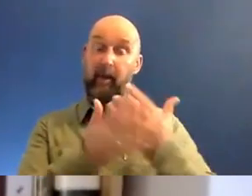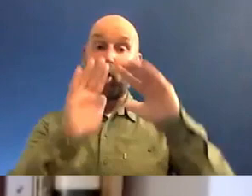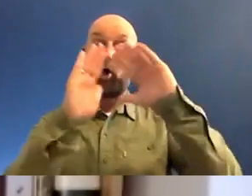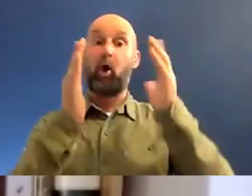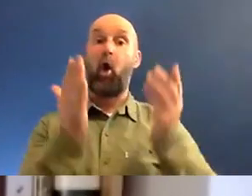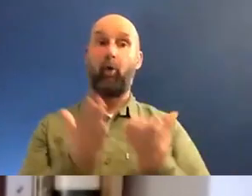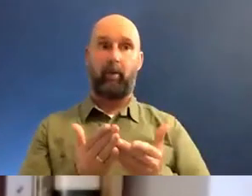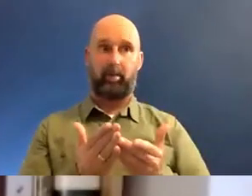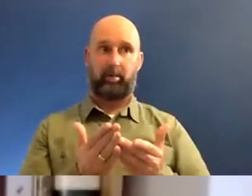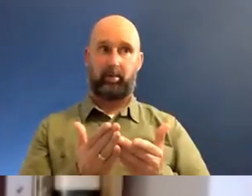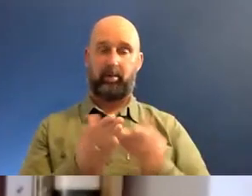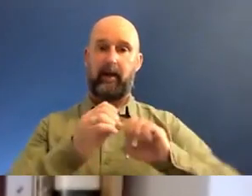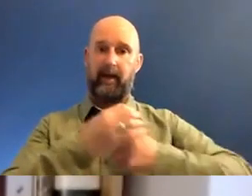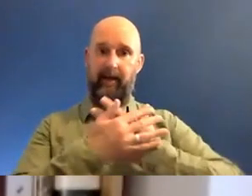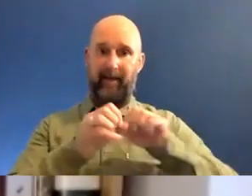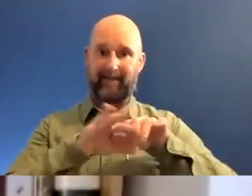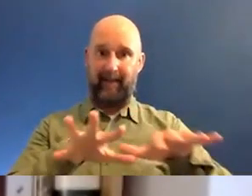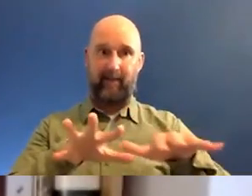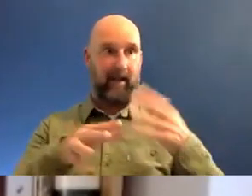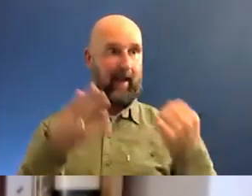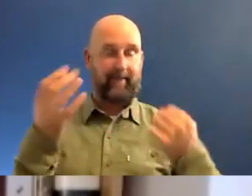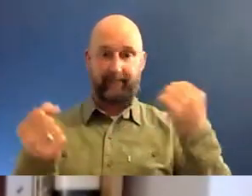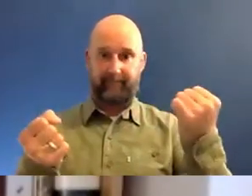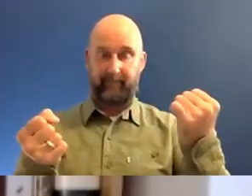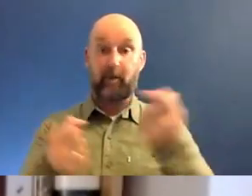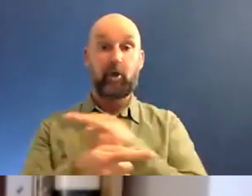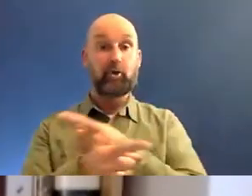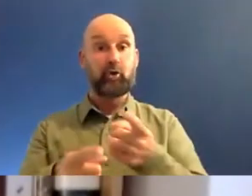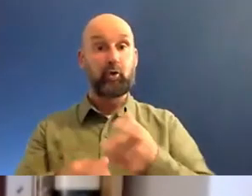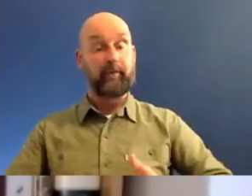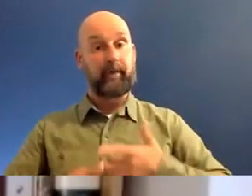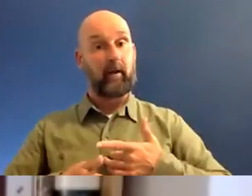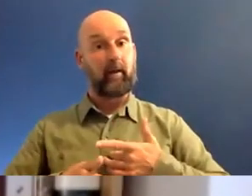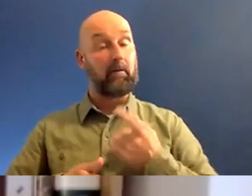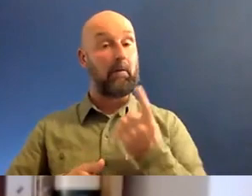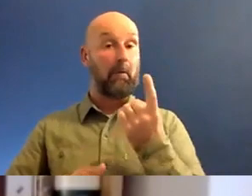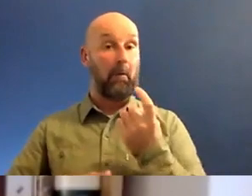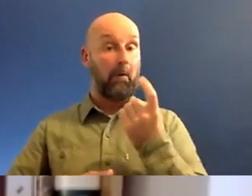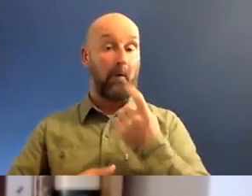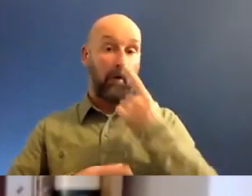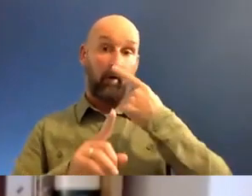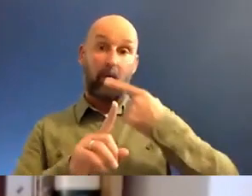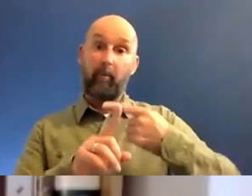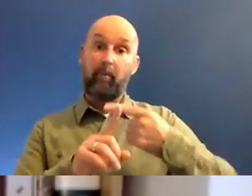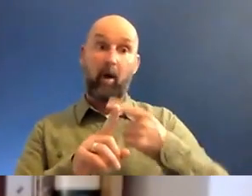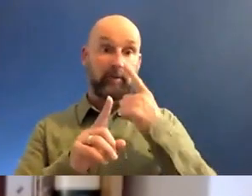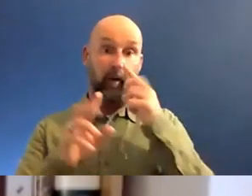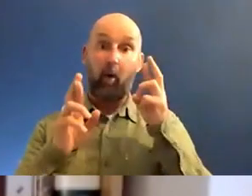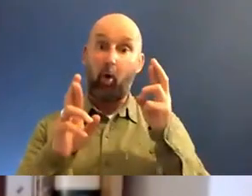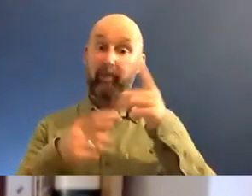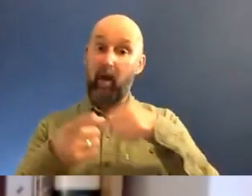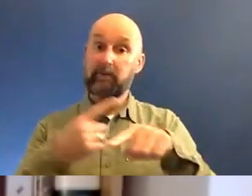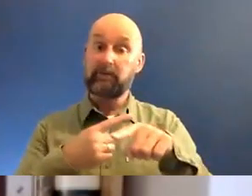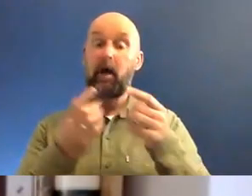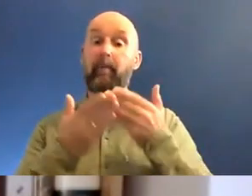experience we've all we're all going through, but you feel will offer a glimmer of hope to artists and in your case is